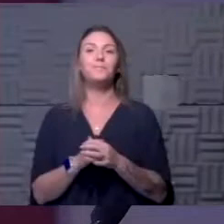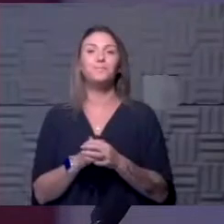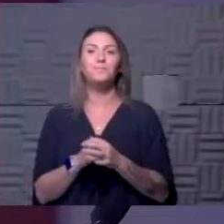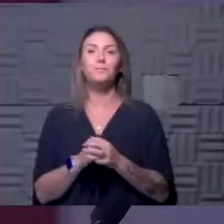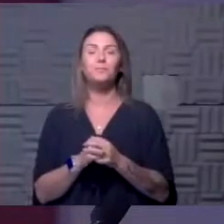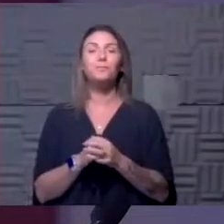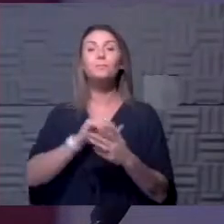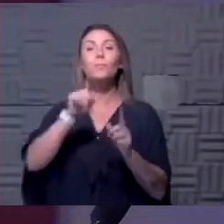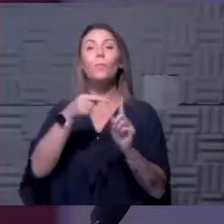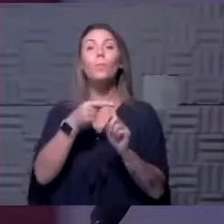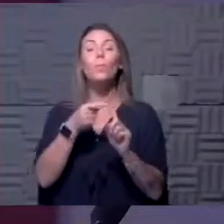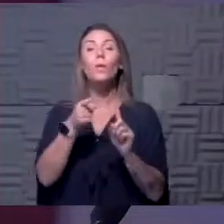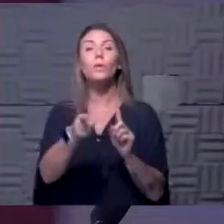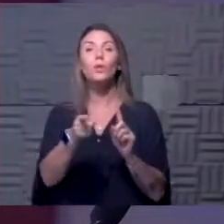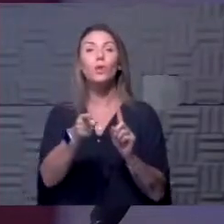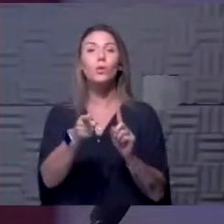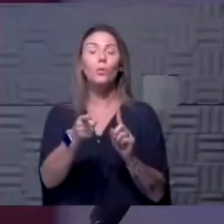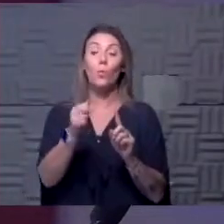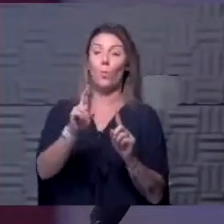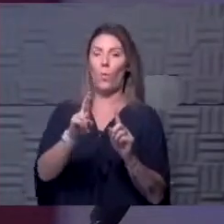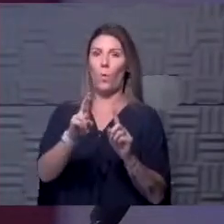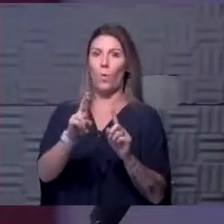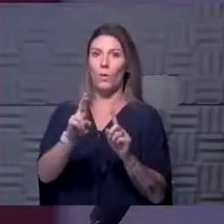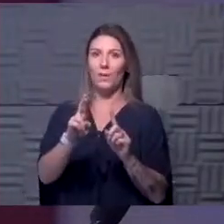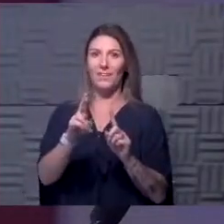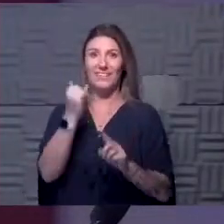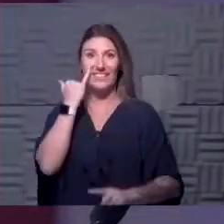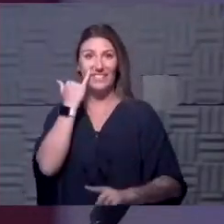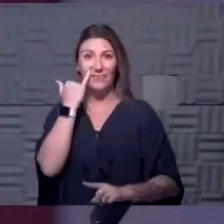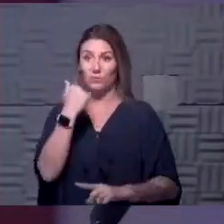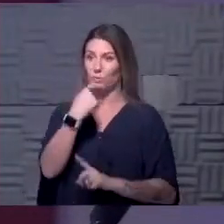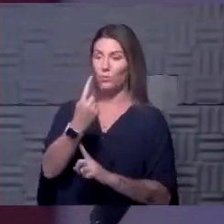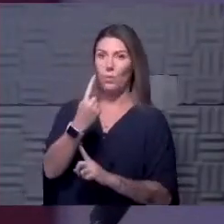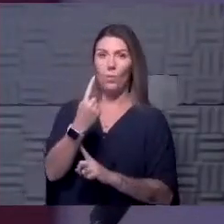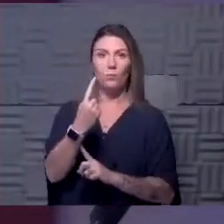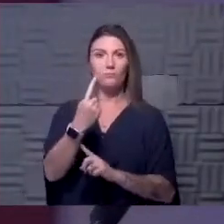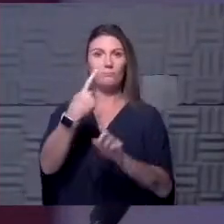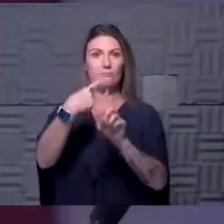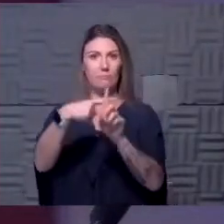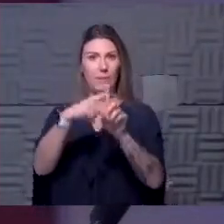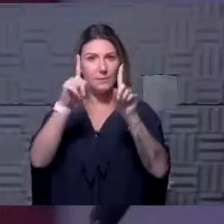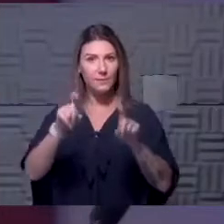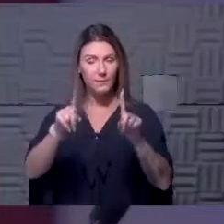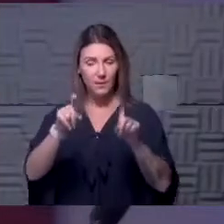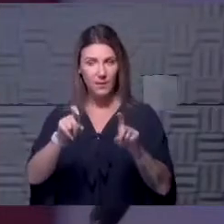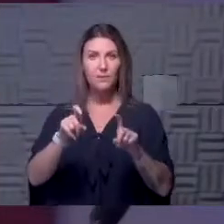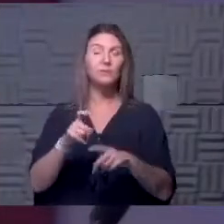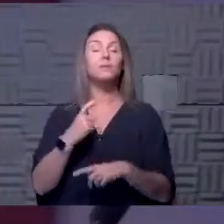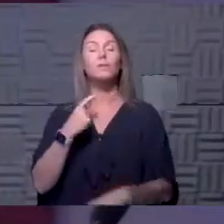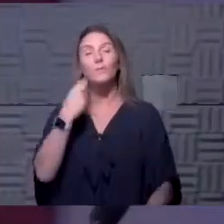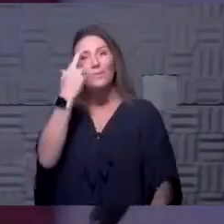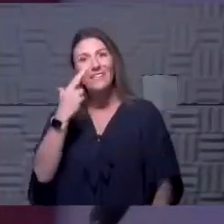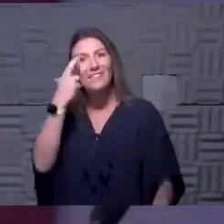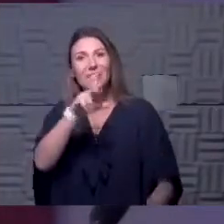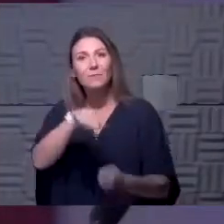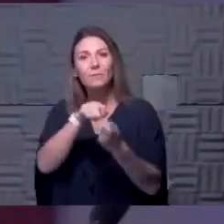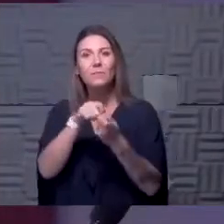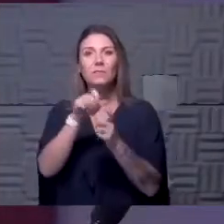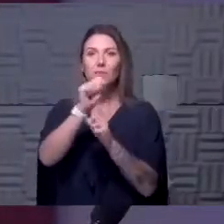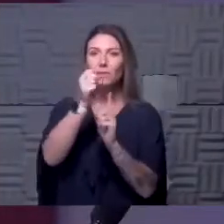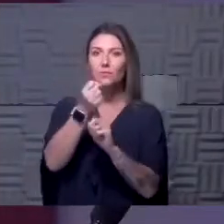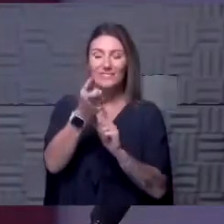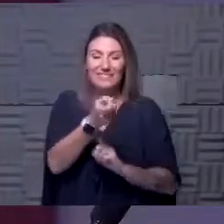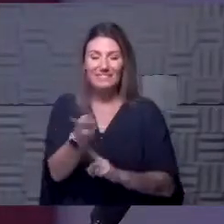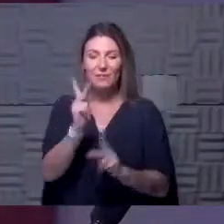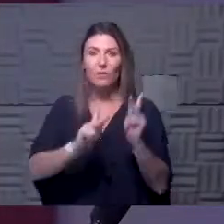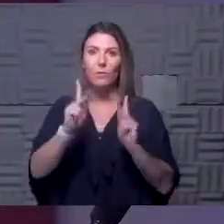when you are or have been told that you've tested positive. So I realized that in certain circumstances, several